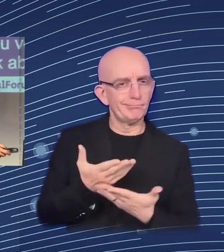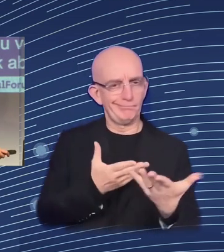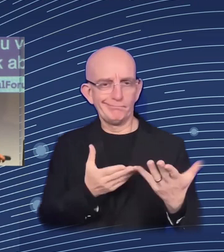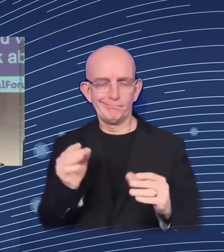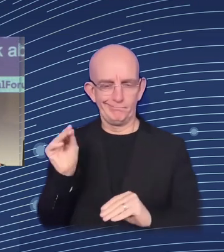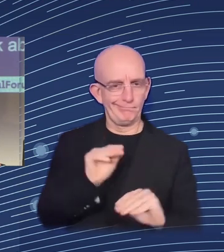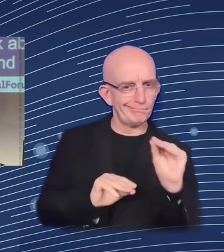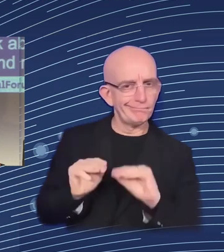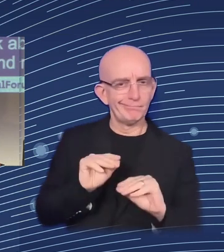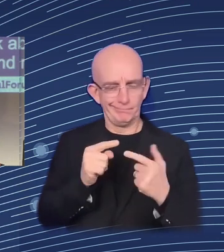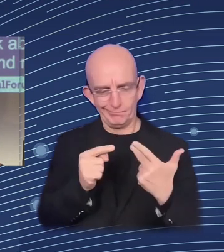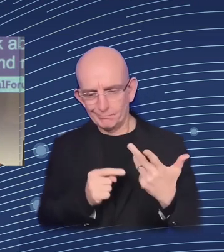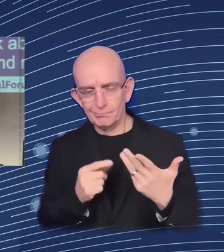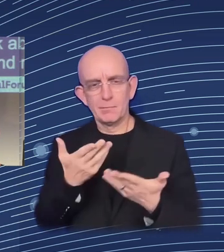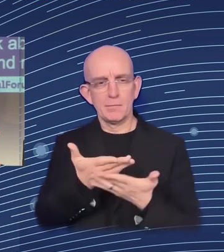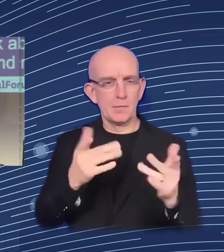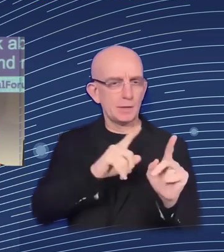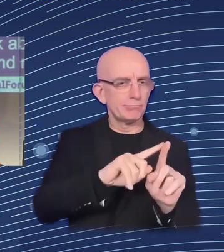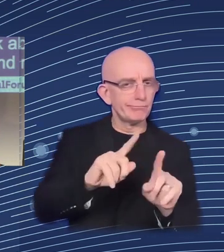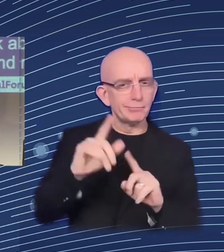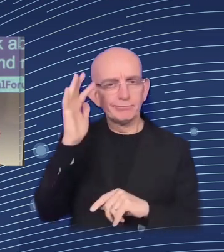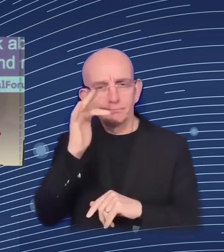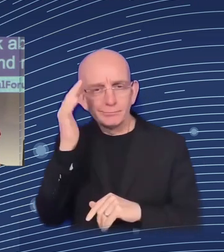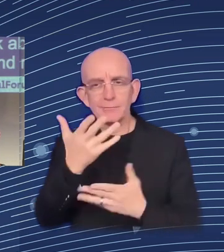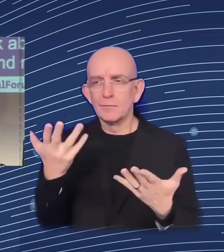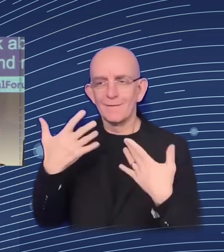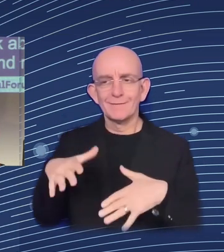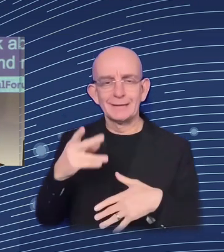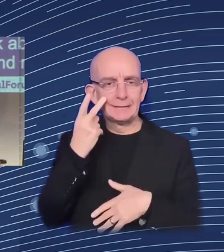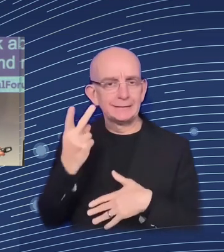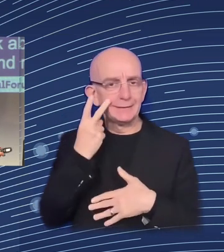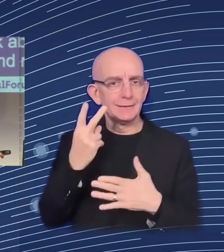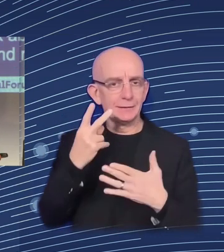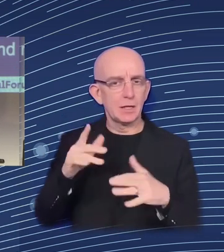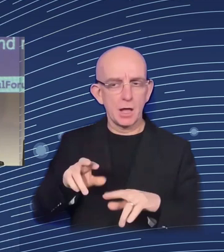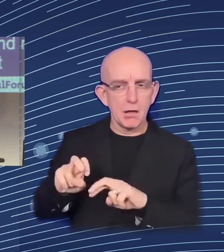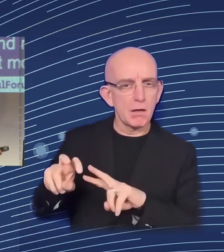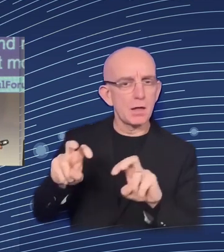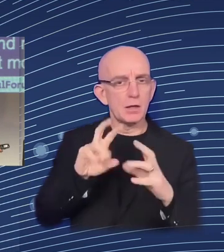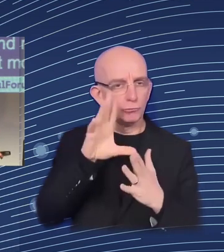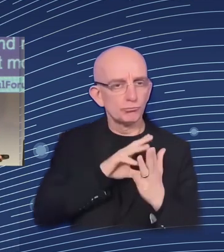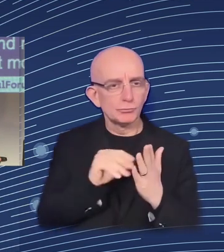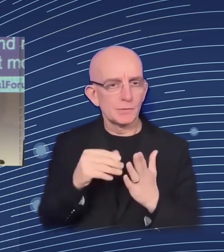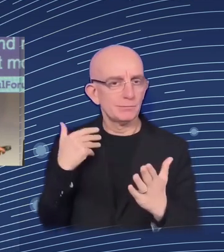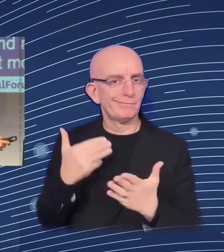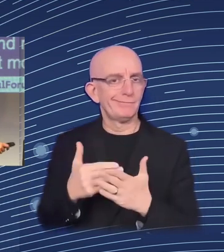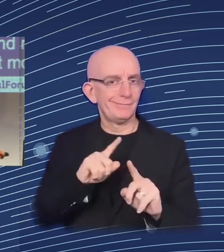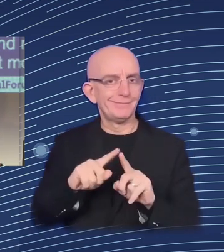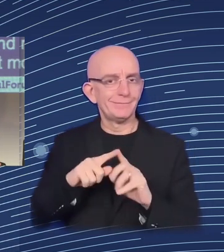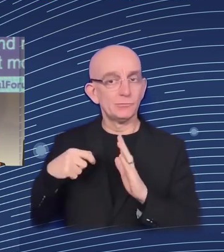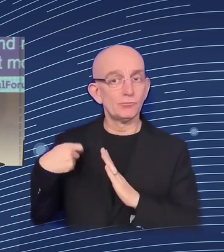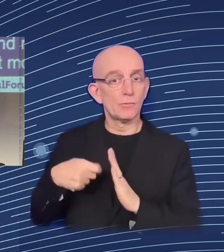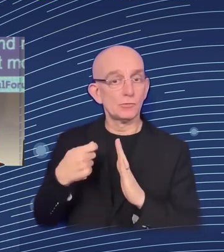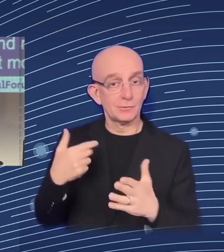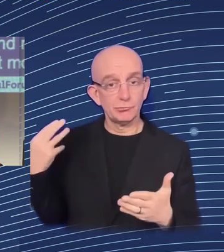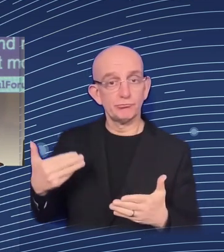projects on which we have been working during the last months. This includes actually one project that we are running for the